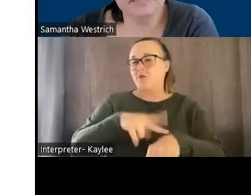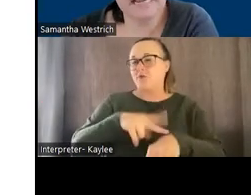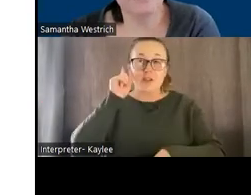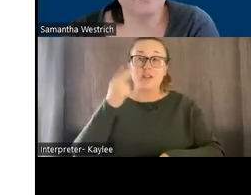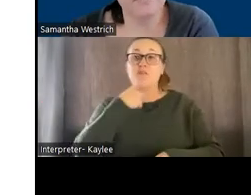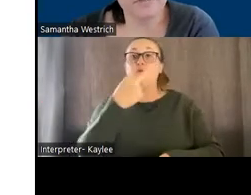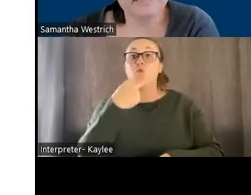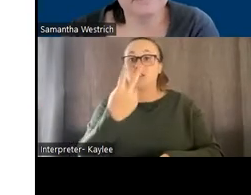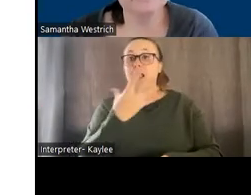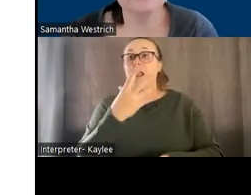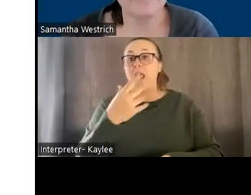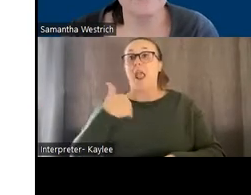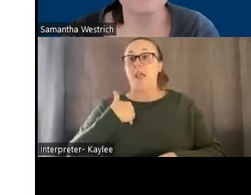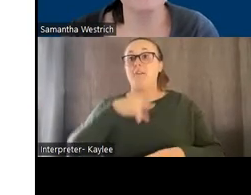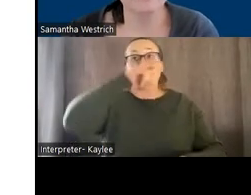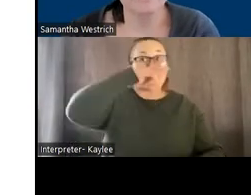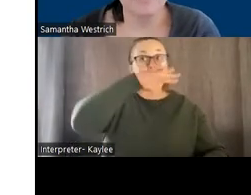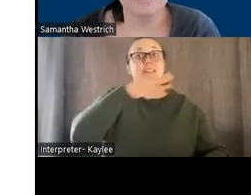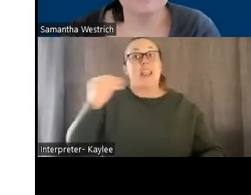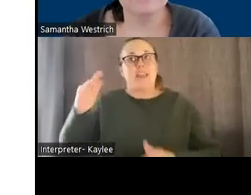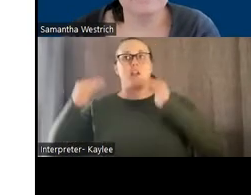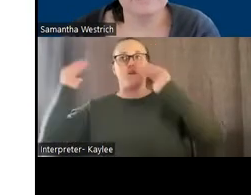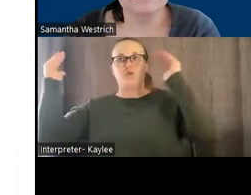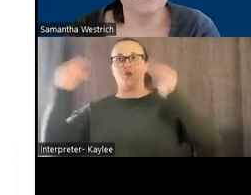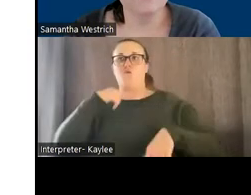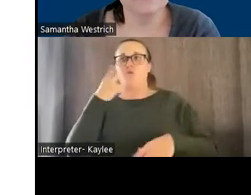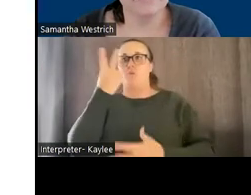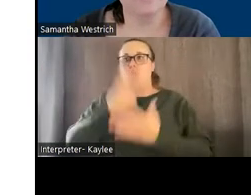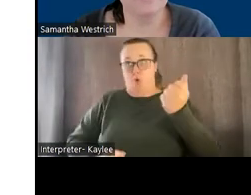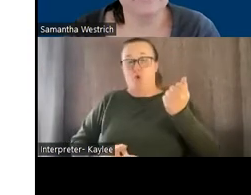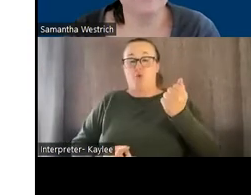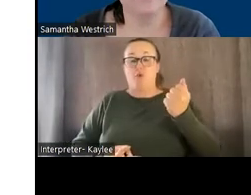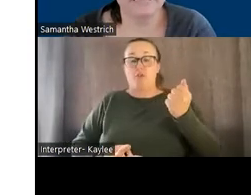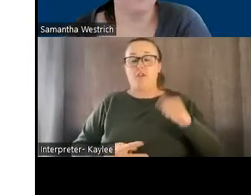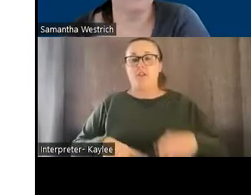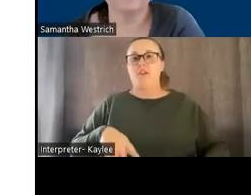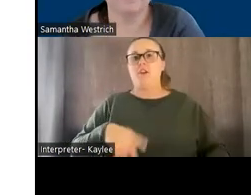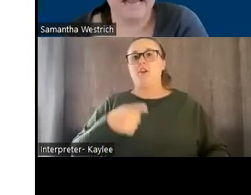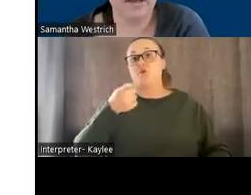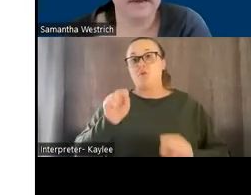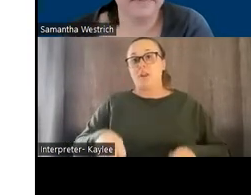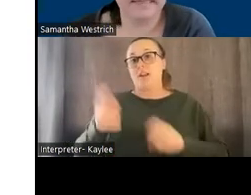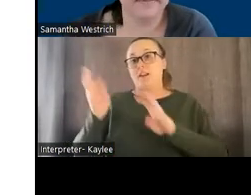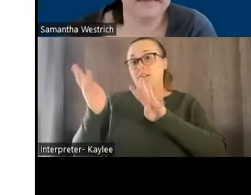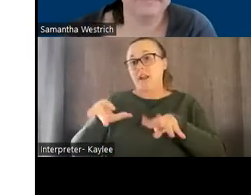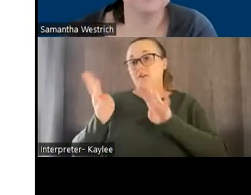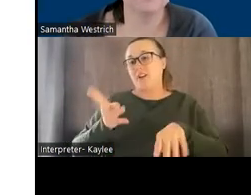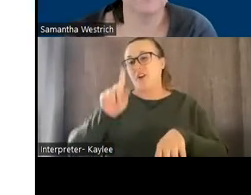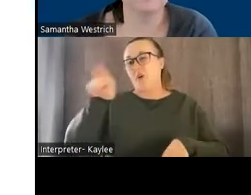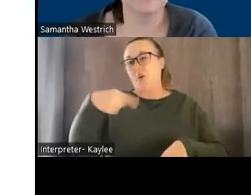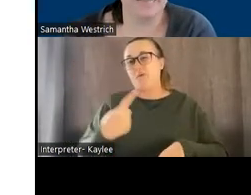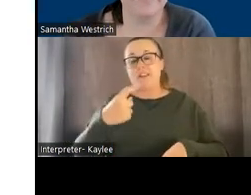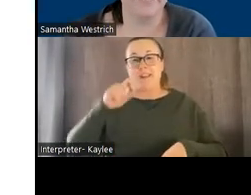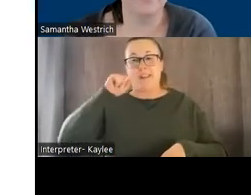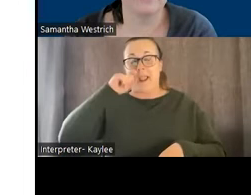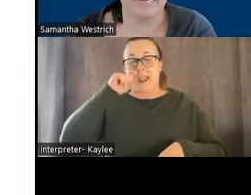children and adult voices. And it is able to be downloaded right now only on iOS based devices. So